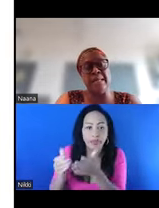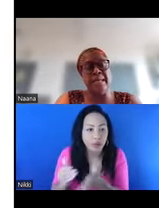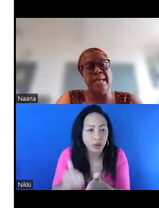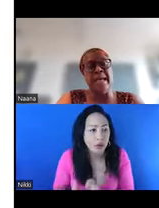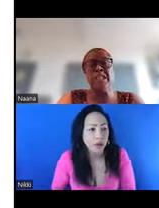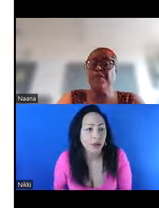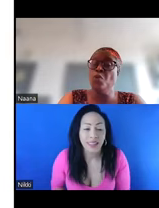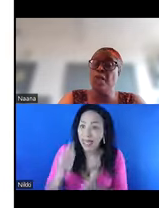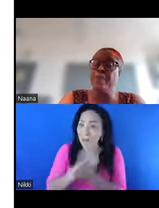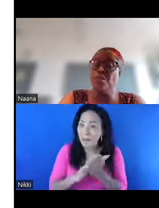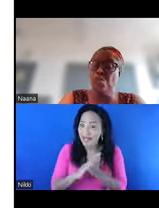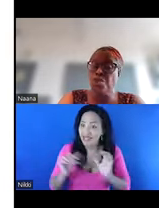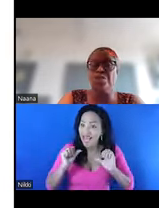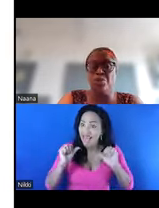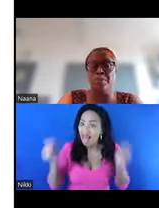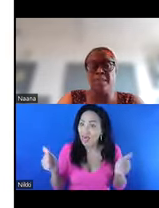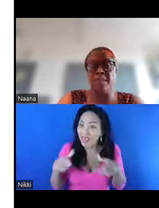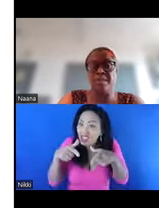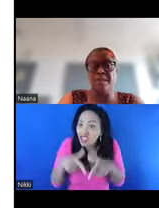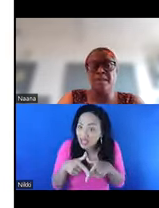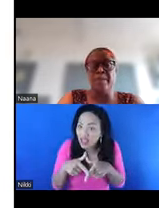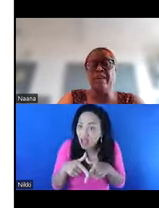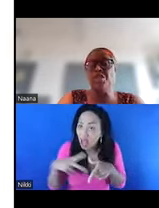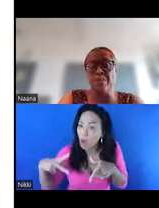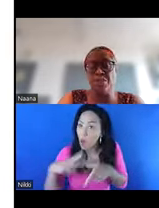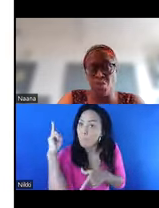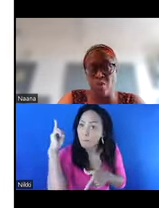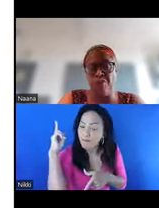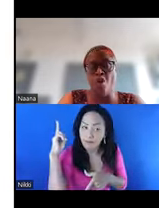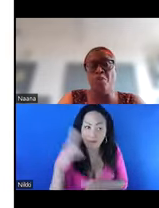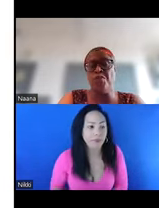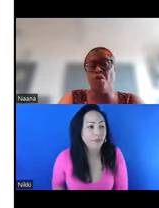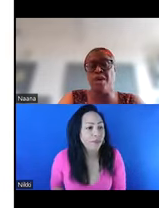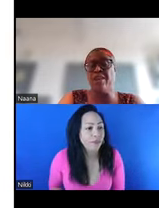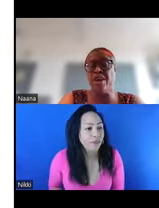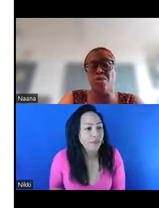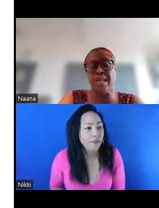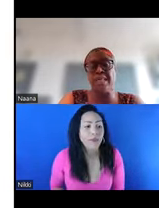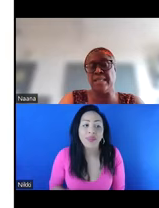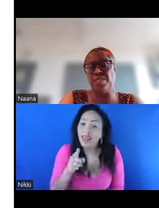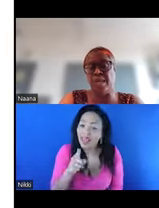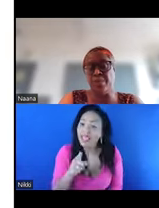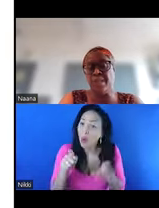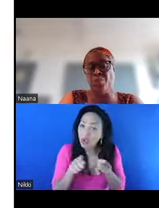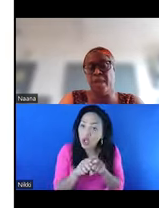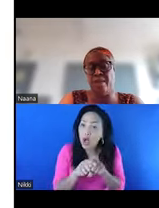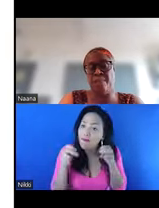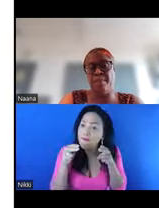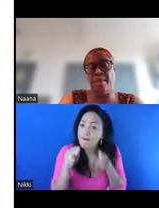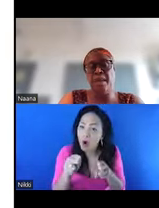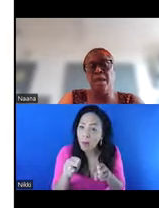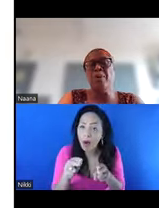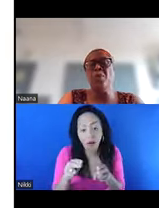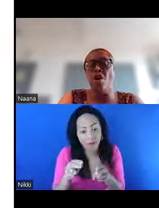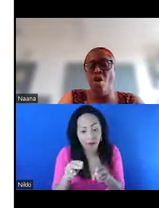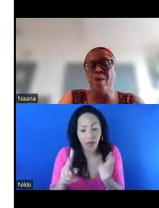genitalia and is fueled by social norms. But FGM is also a form of vogue and recognized as child abuse in the UK.